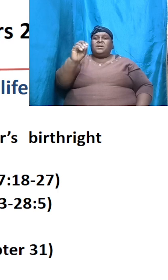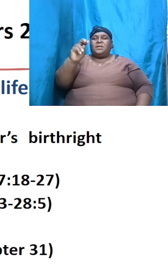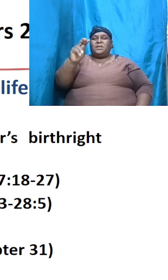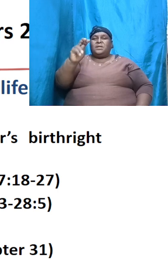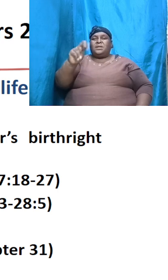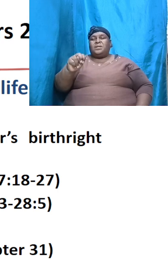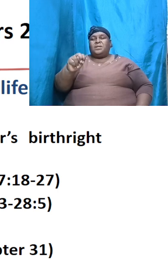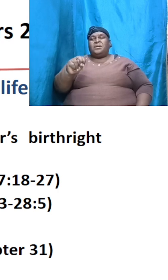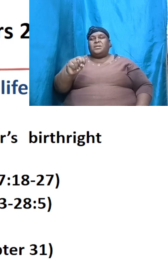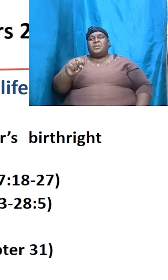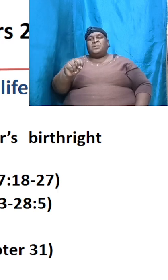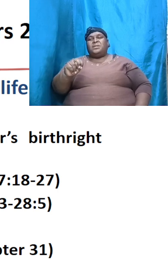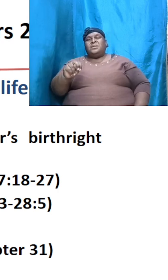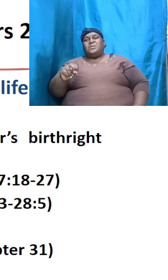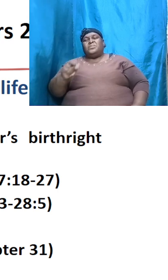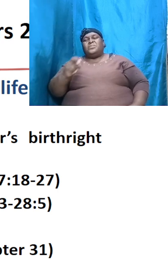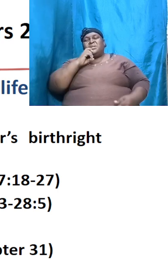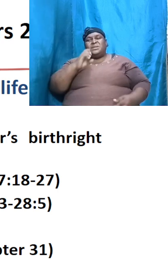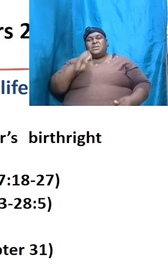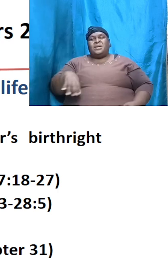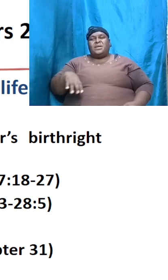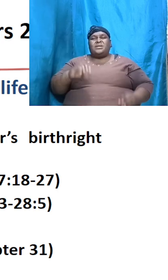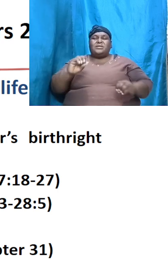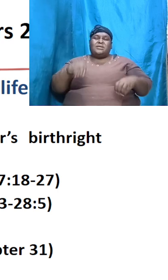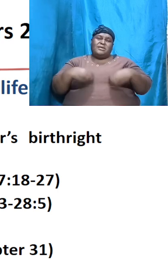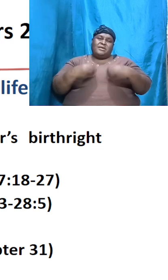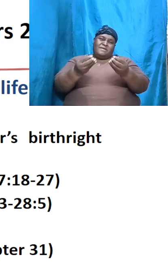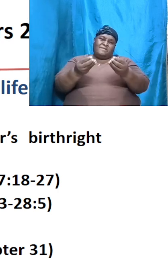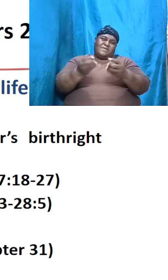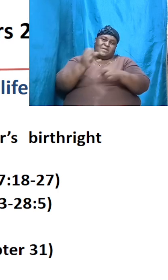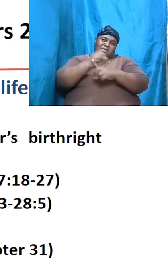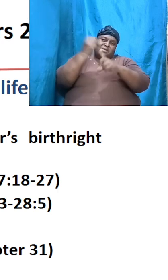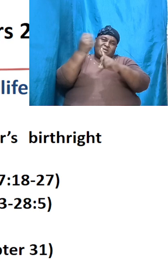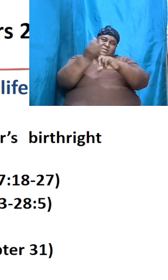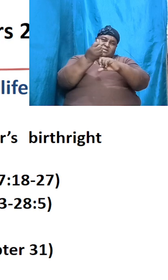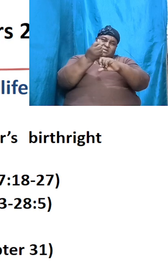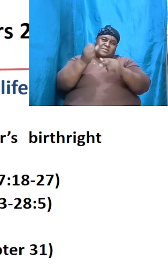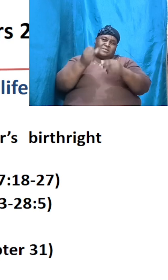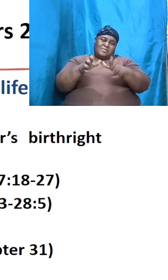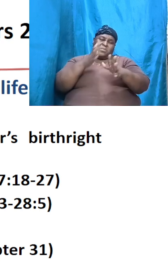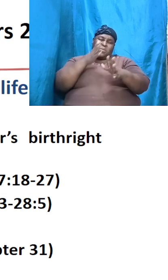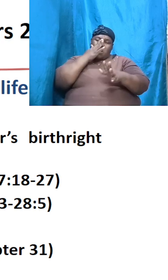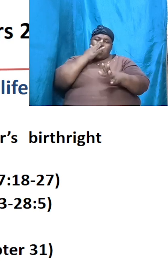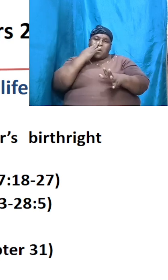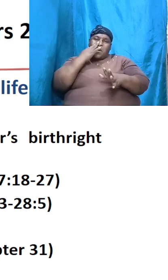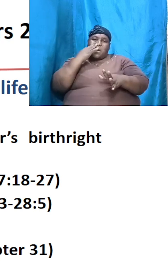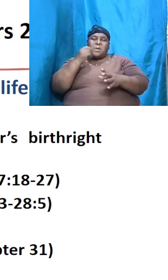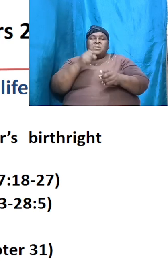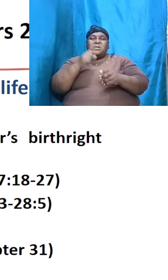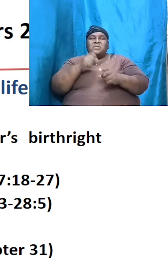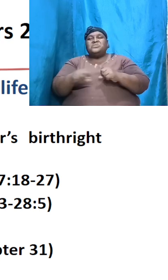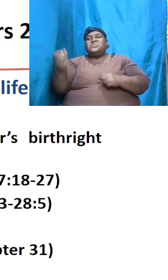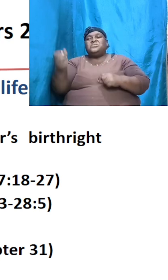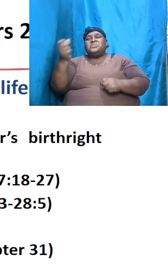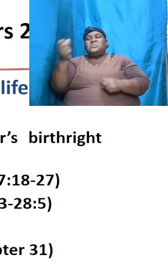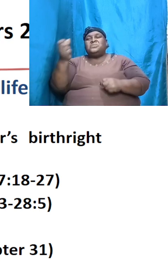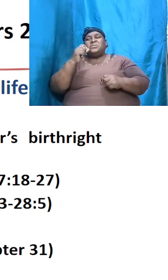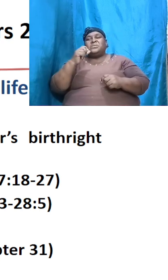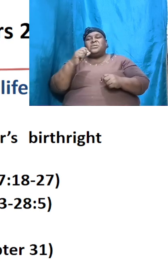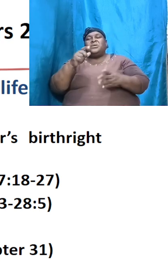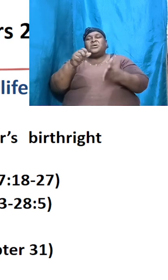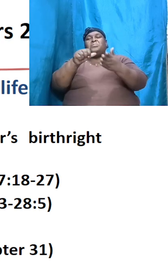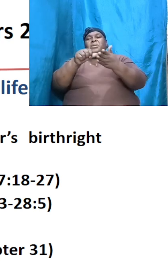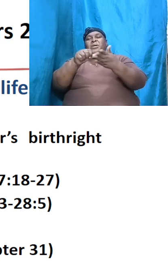witty and he presented the situation in a way to the extent that he bought